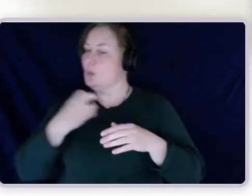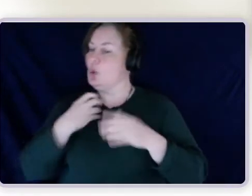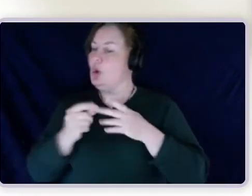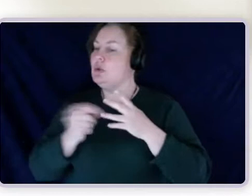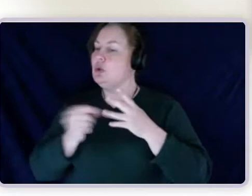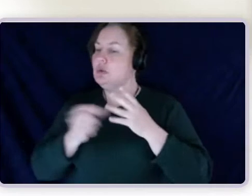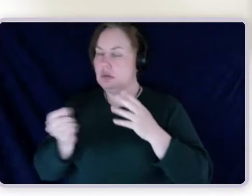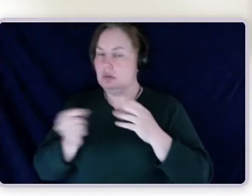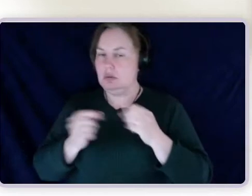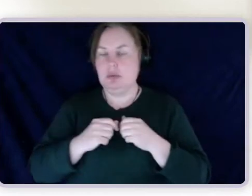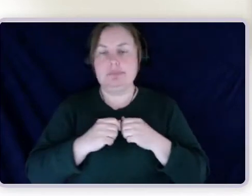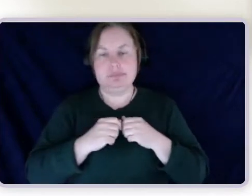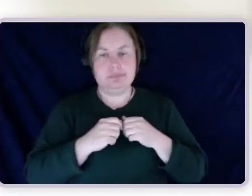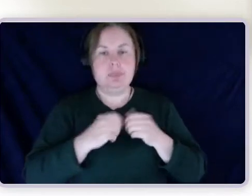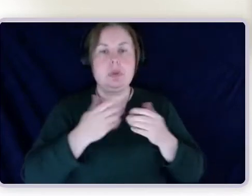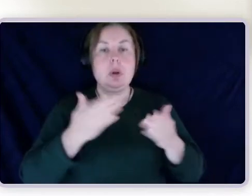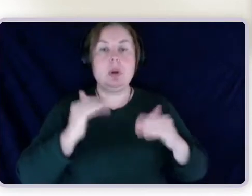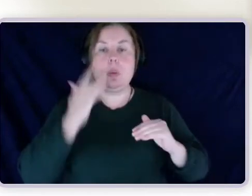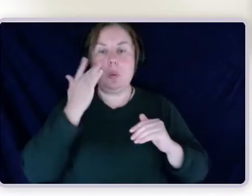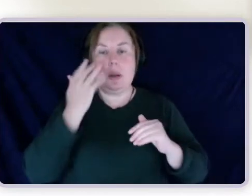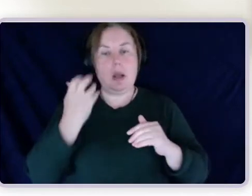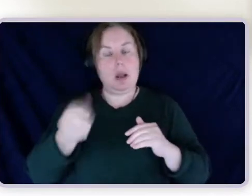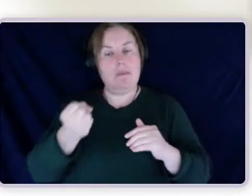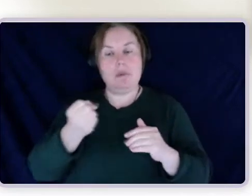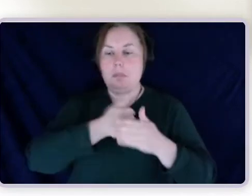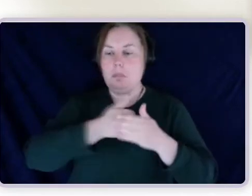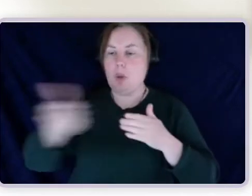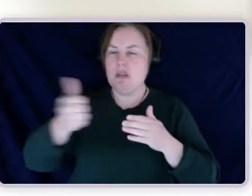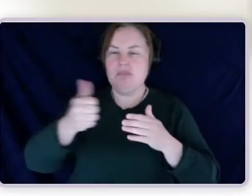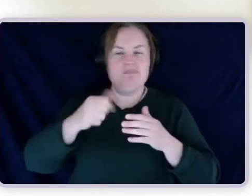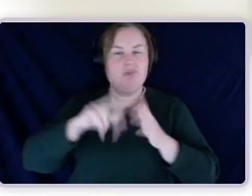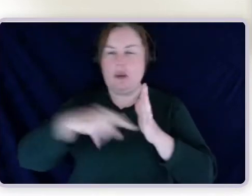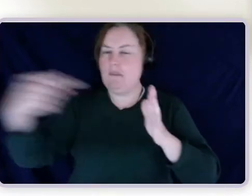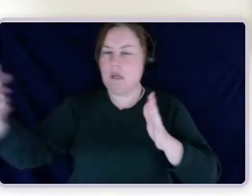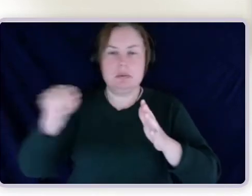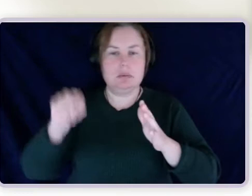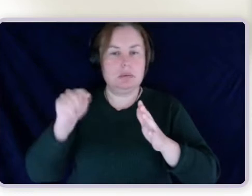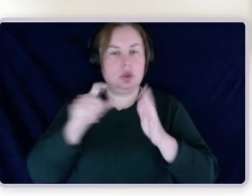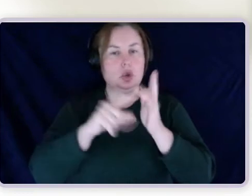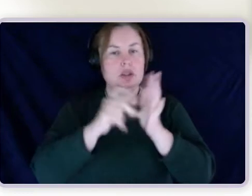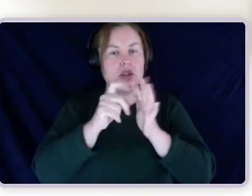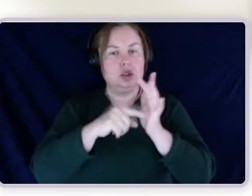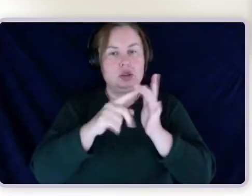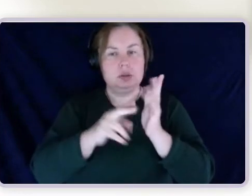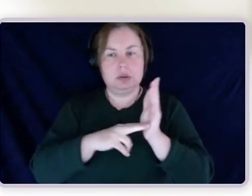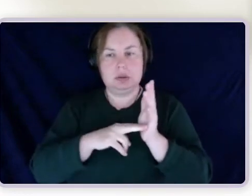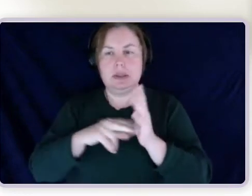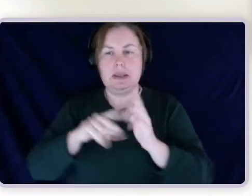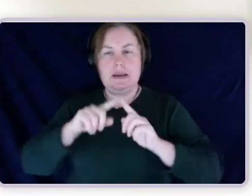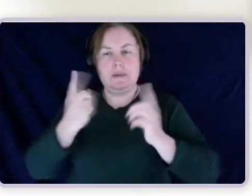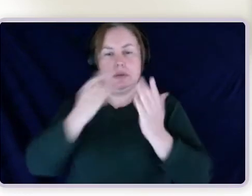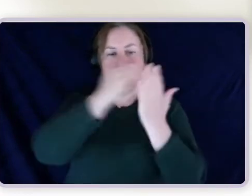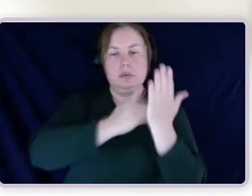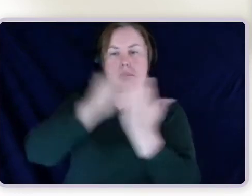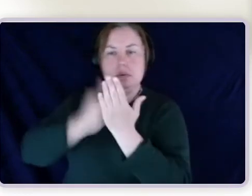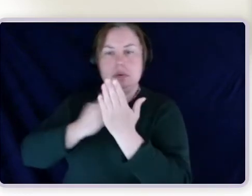having a permanent condition, albeit through a different mechanism that the NDIS uses. We took that argument to the